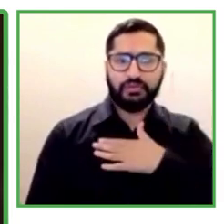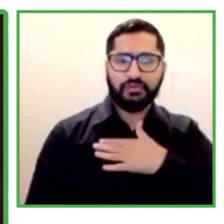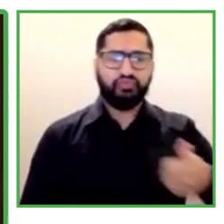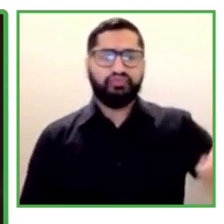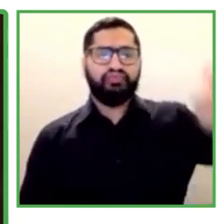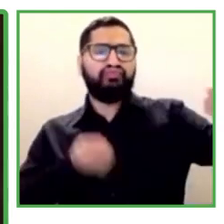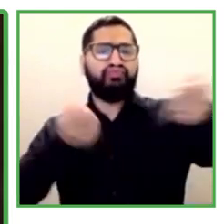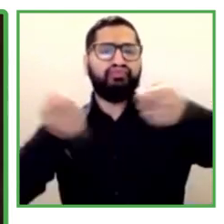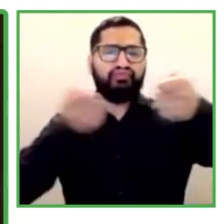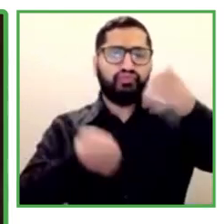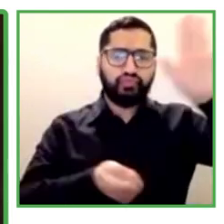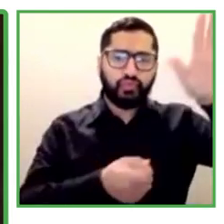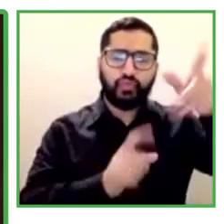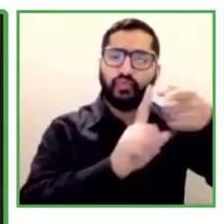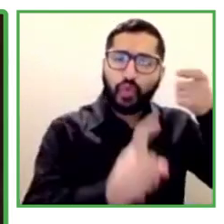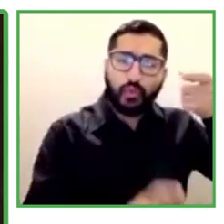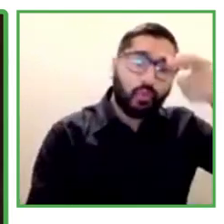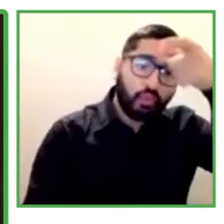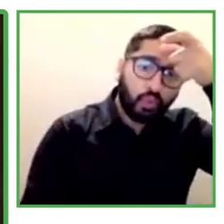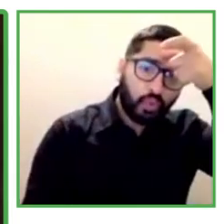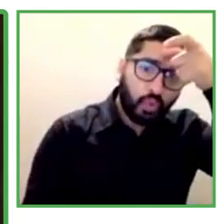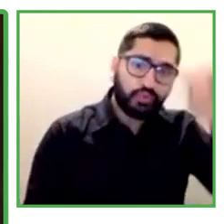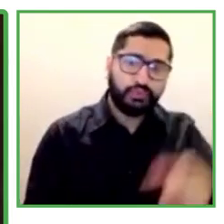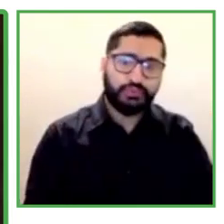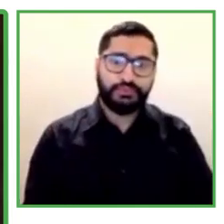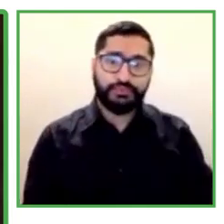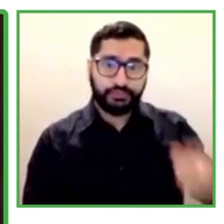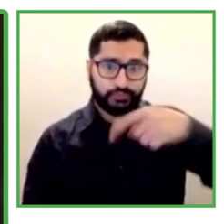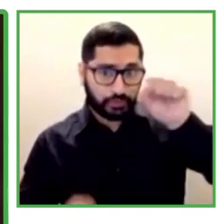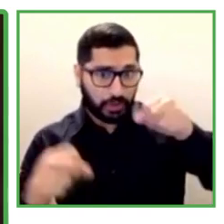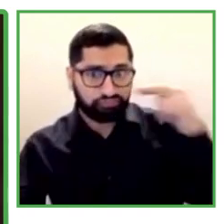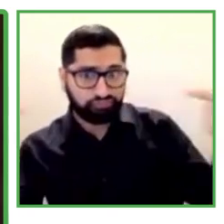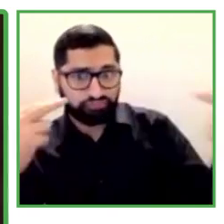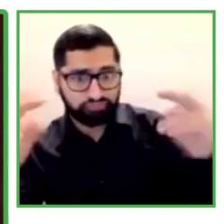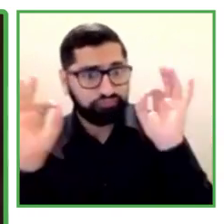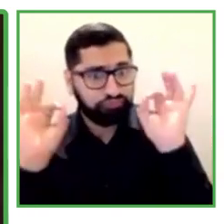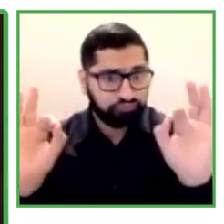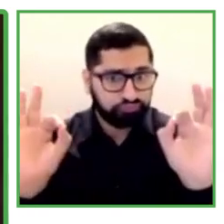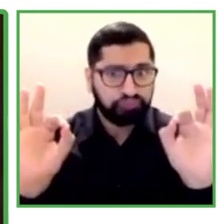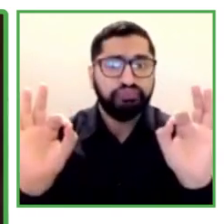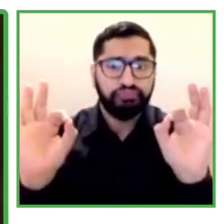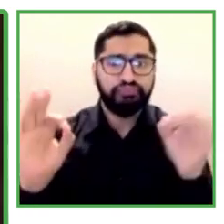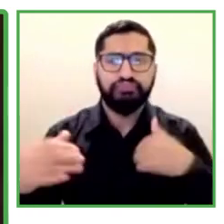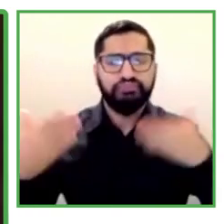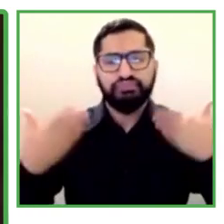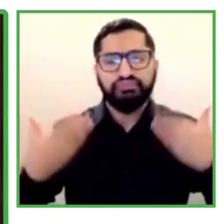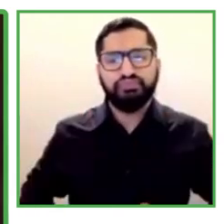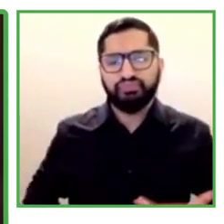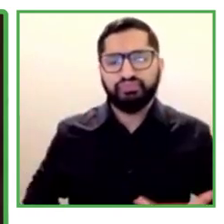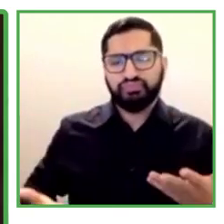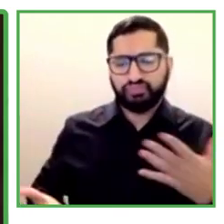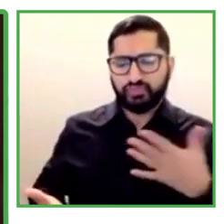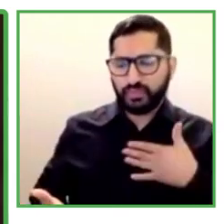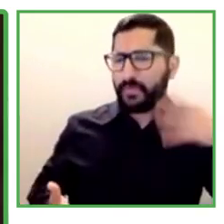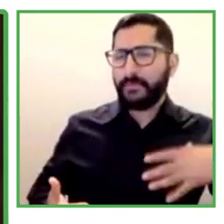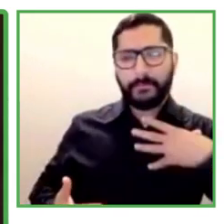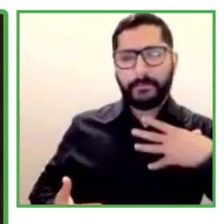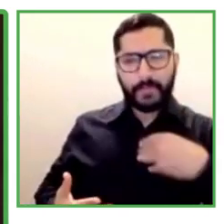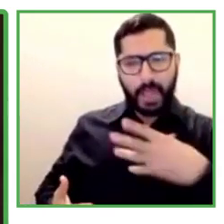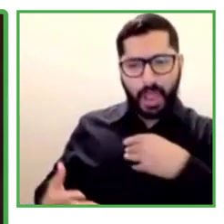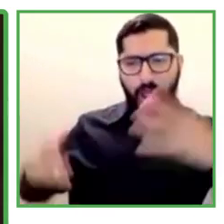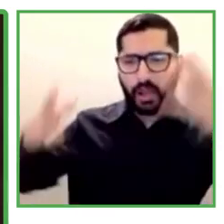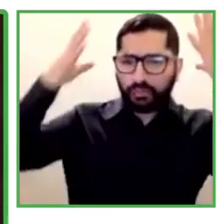with brown hair and green eyes. I'm wearing a pink-based colored blues